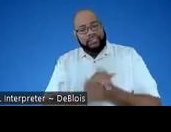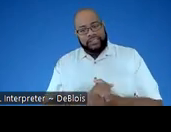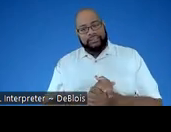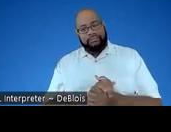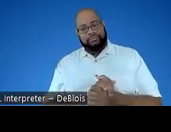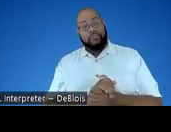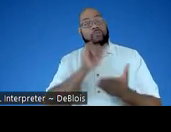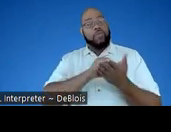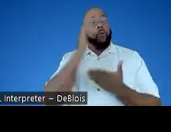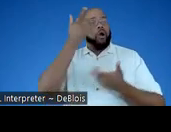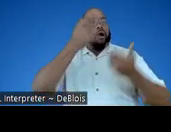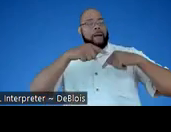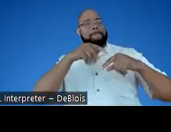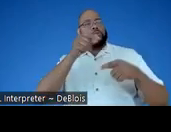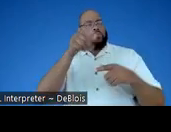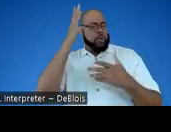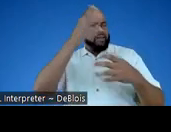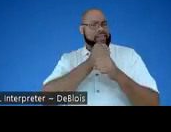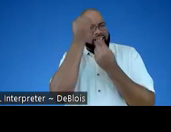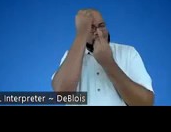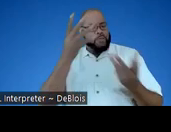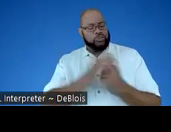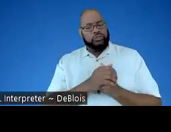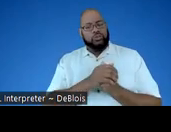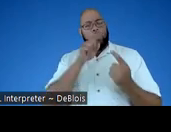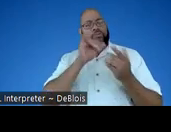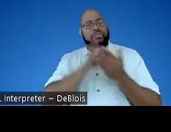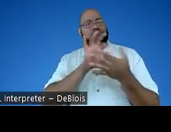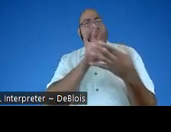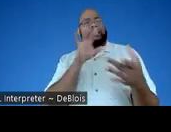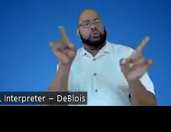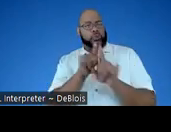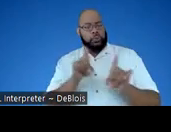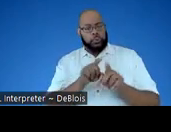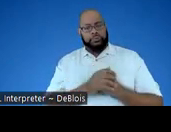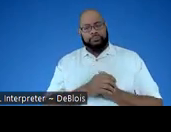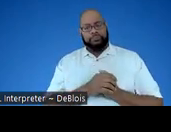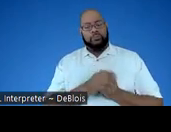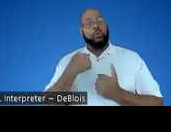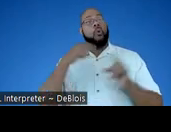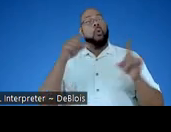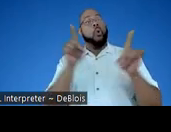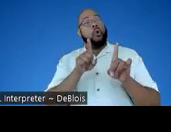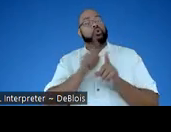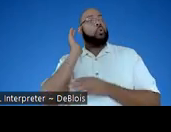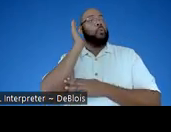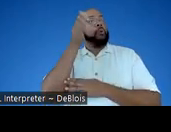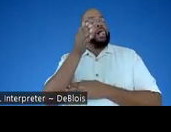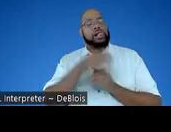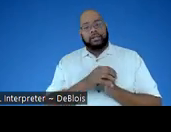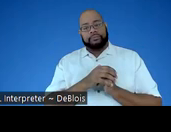So that will be coming, and you'll be getting information when that's released as well. We also will be